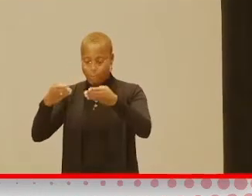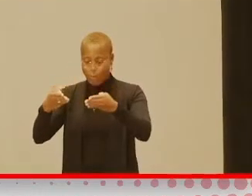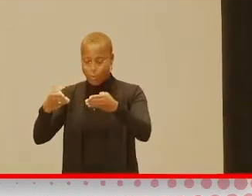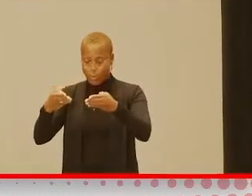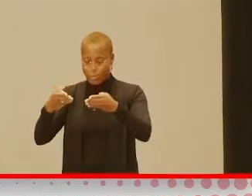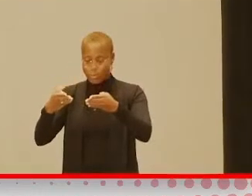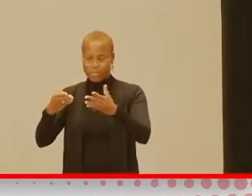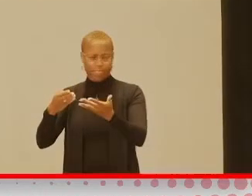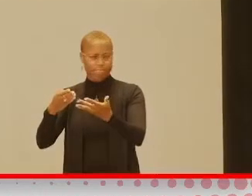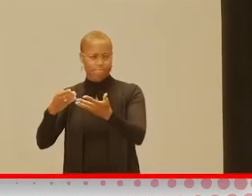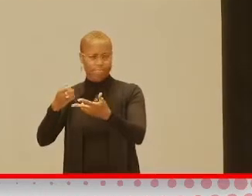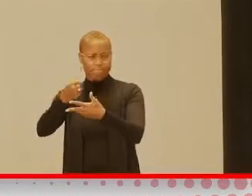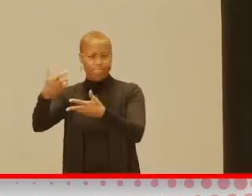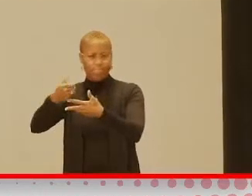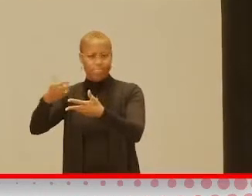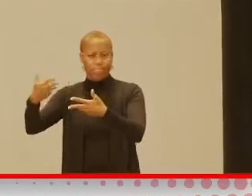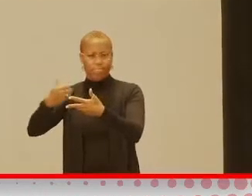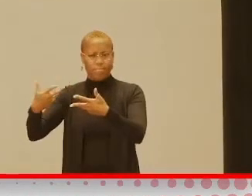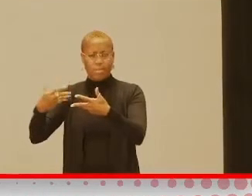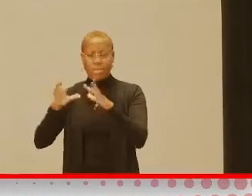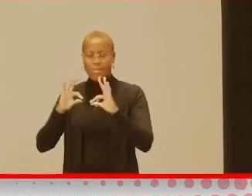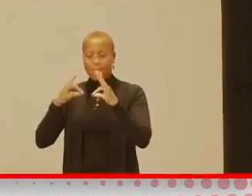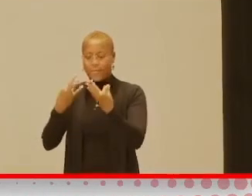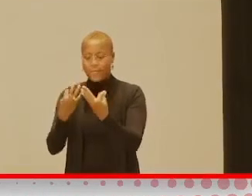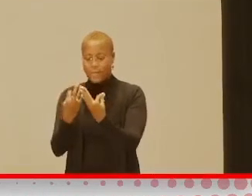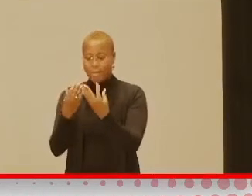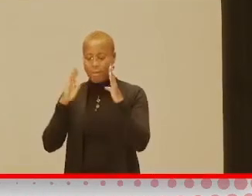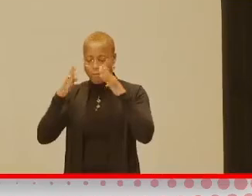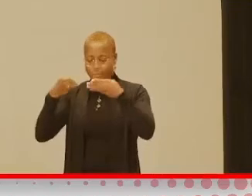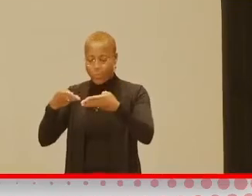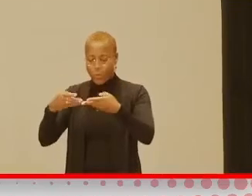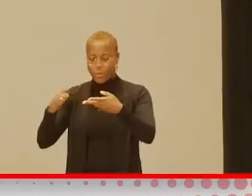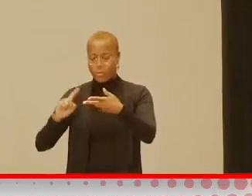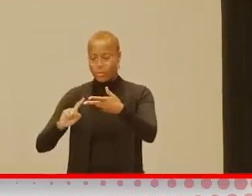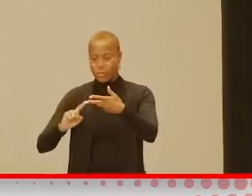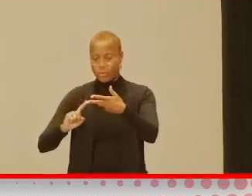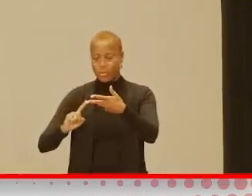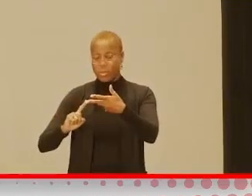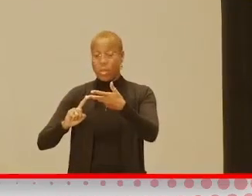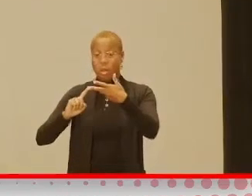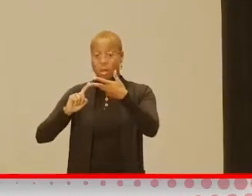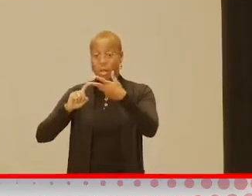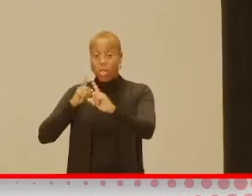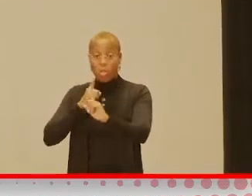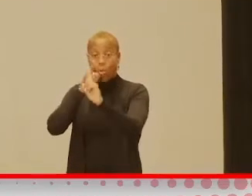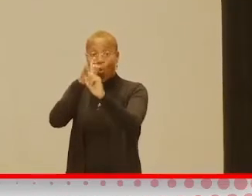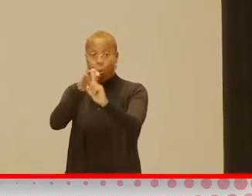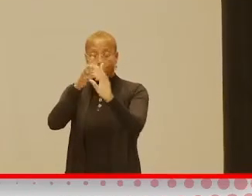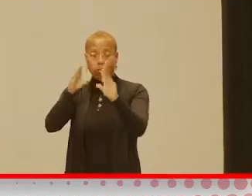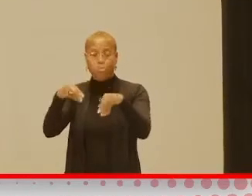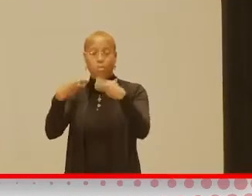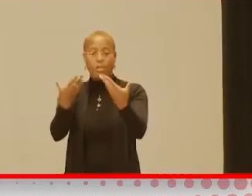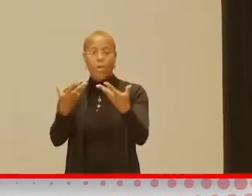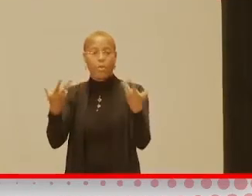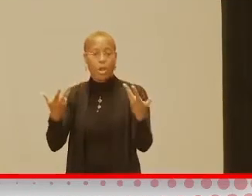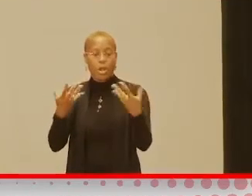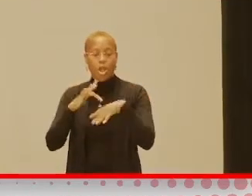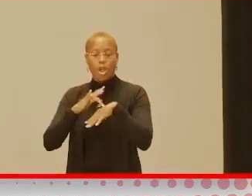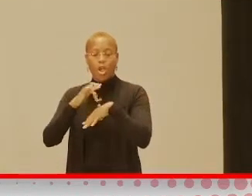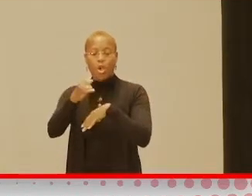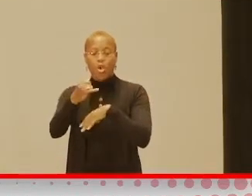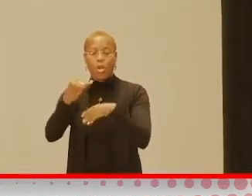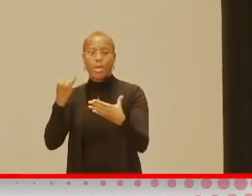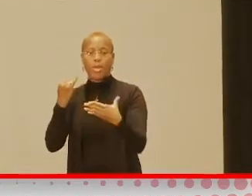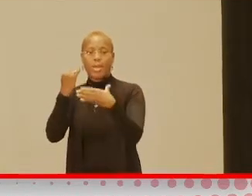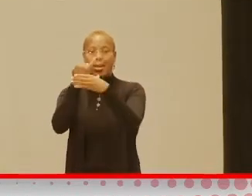I'm going to talk a little bit more about the family-focused piece of that. And the goal is really to provide the early intervention services